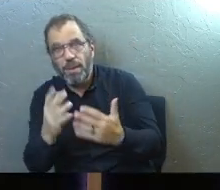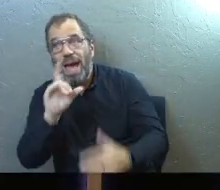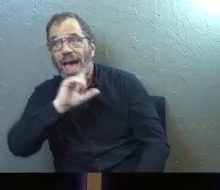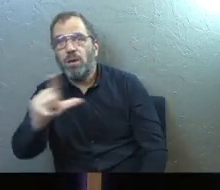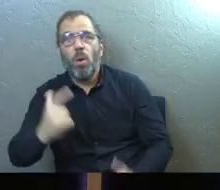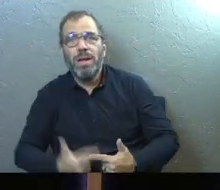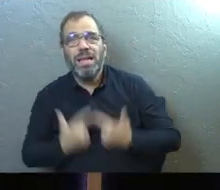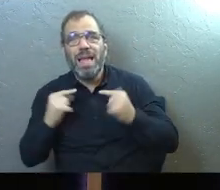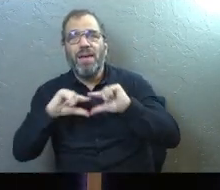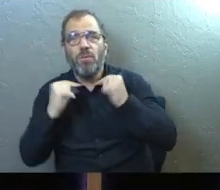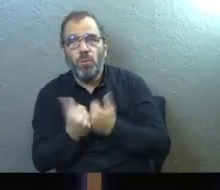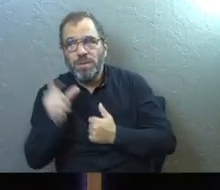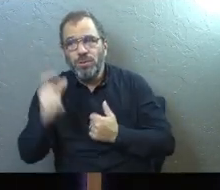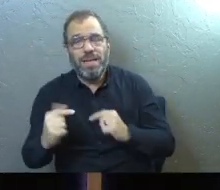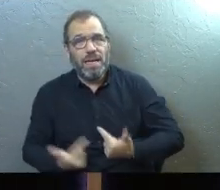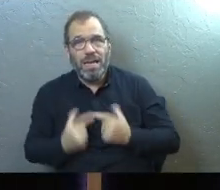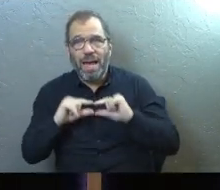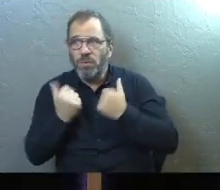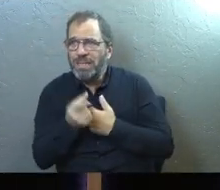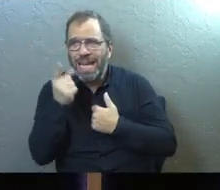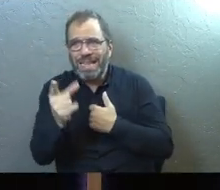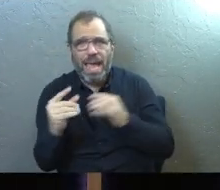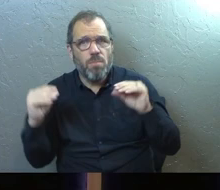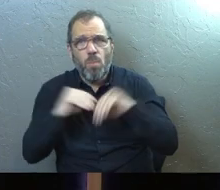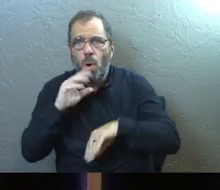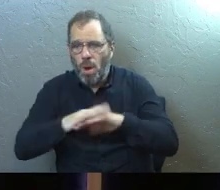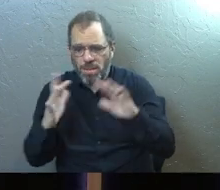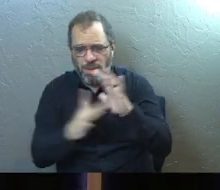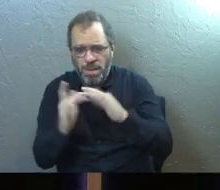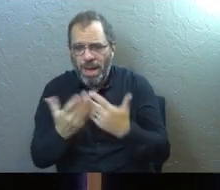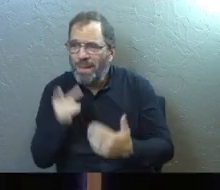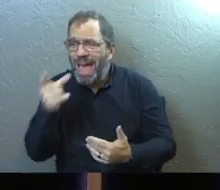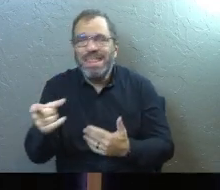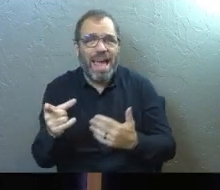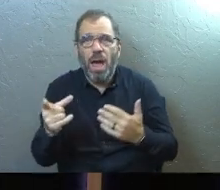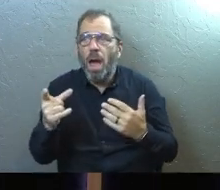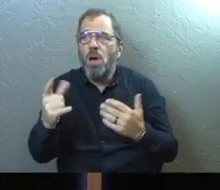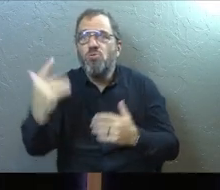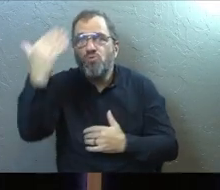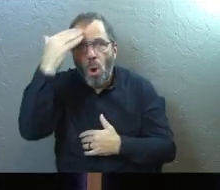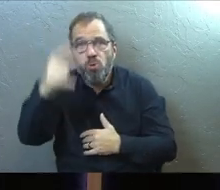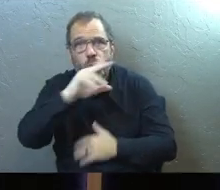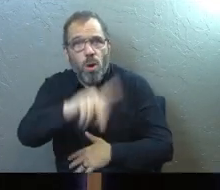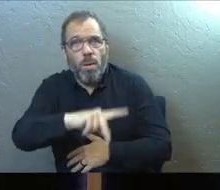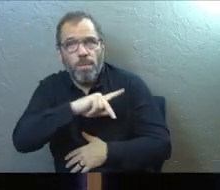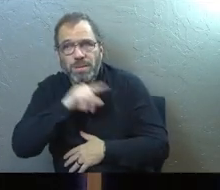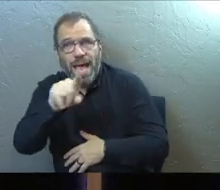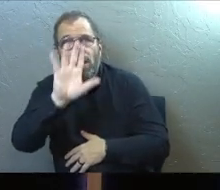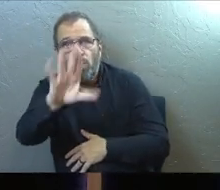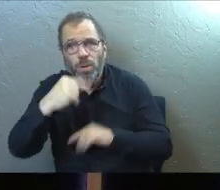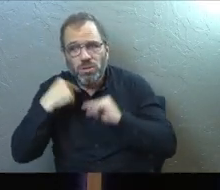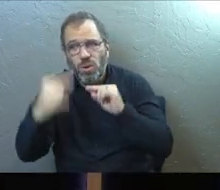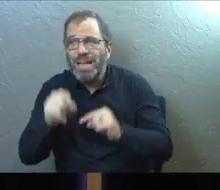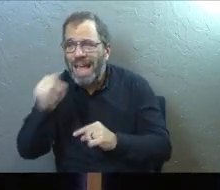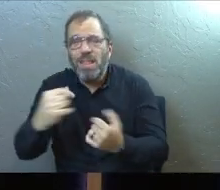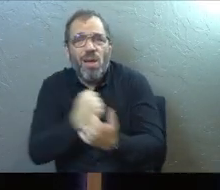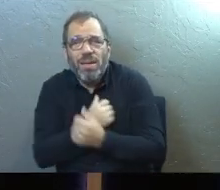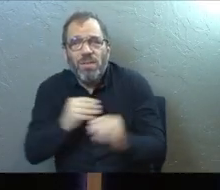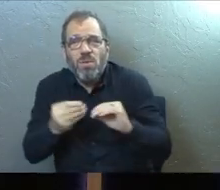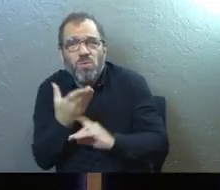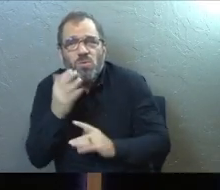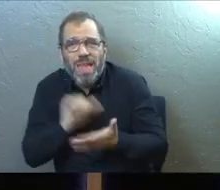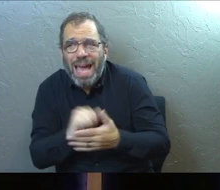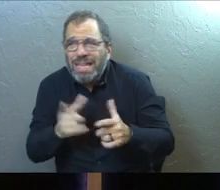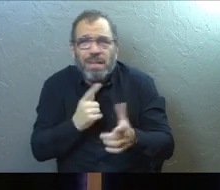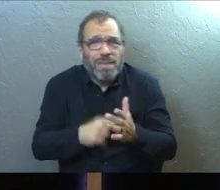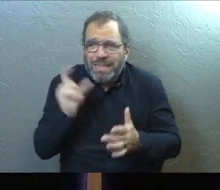go to your life group. You need to go to a life group because they're going deeper on God's word. Plus they're actually getting to know you and what you're struggling with and they're loving you through